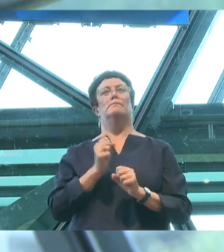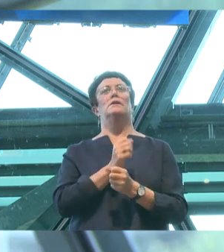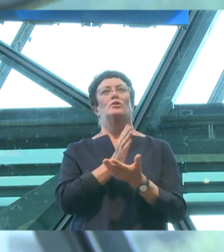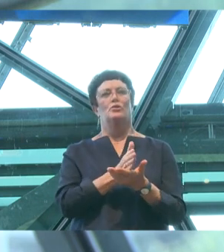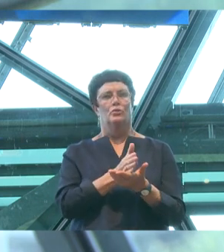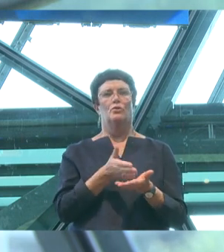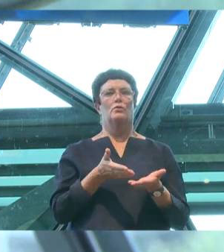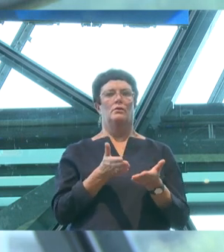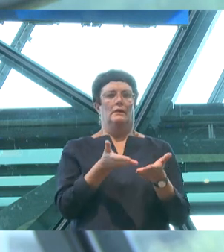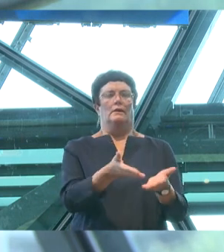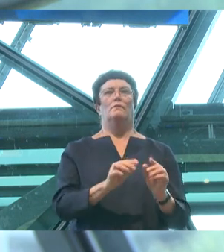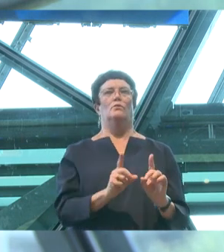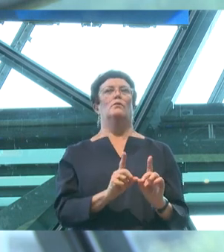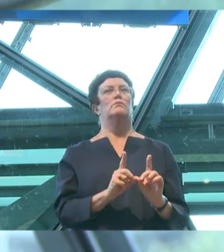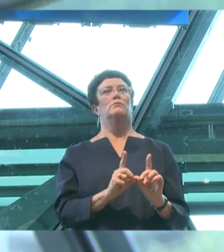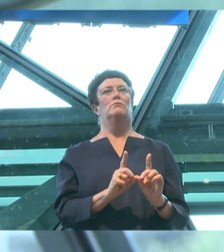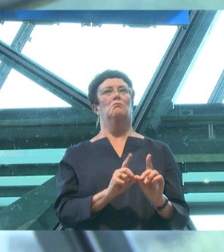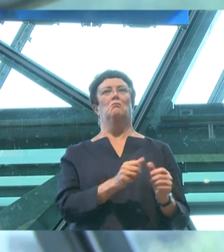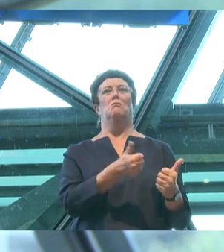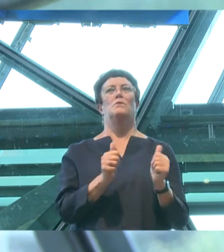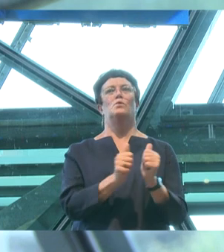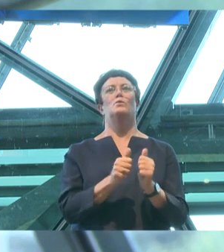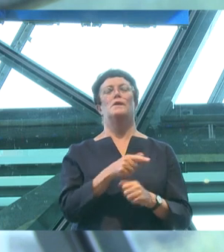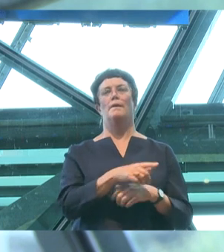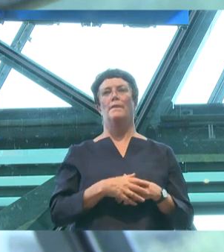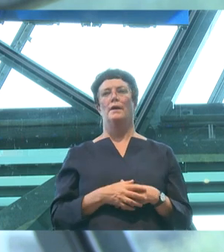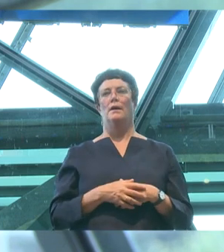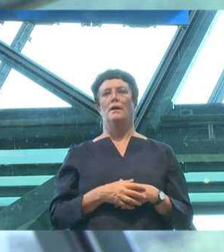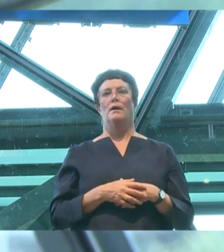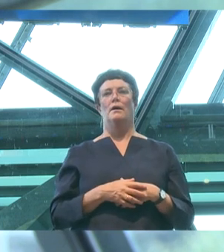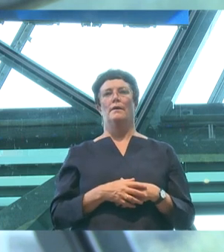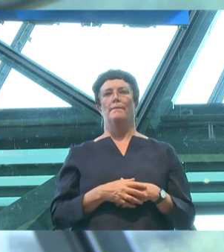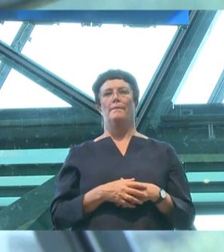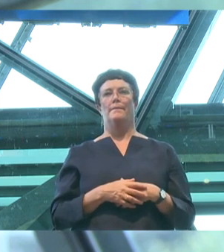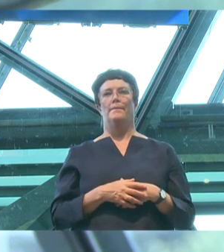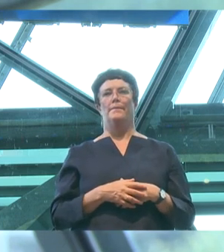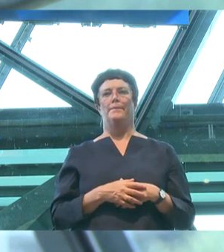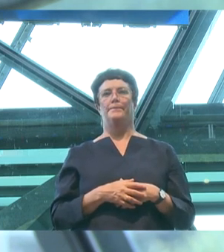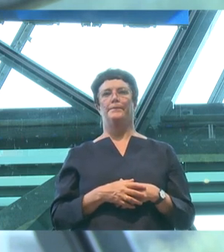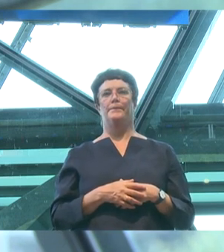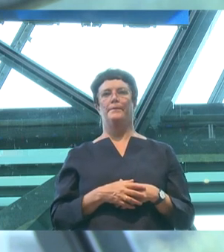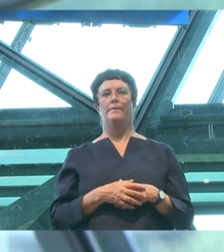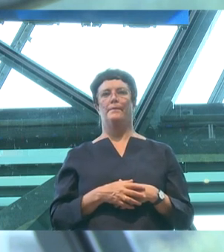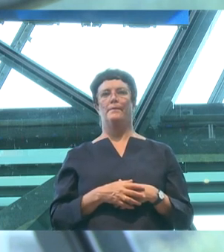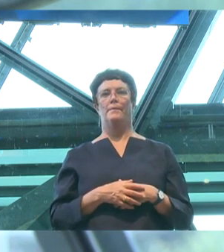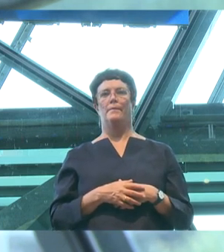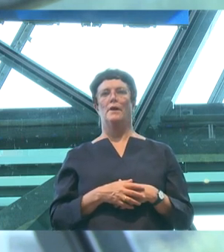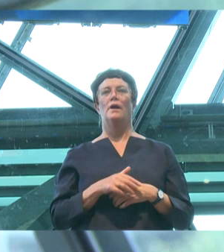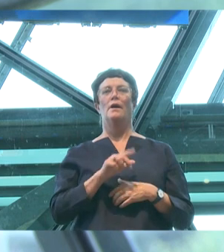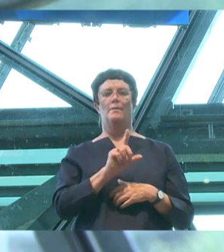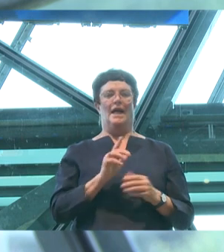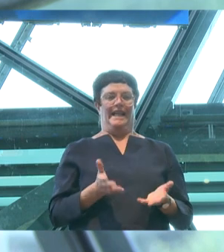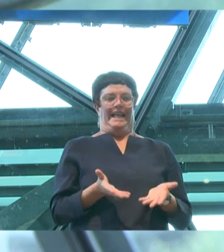them happy. However, handing over agency to a child to express and forge their own happiness can be a heart